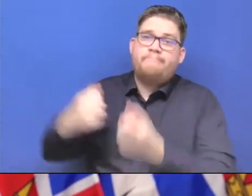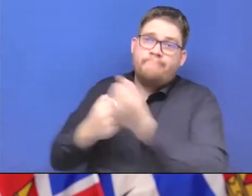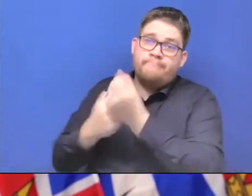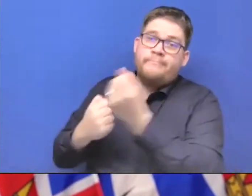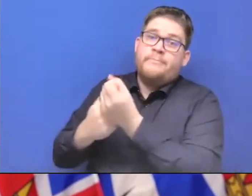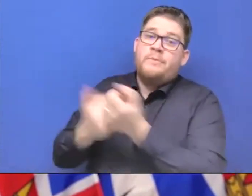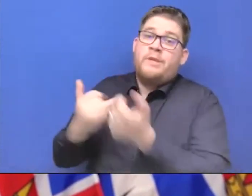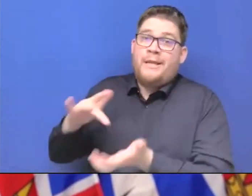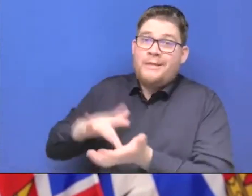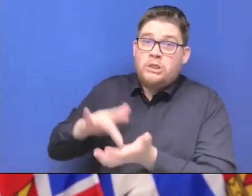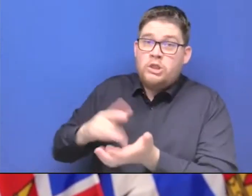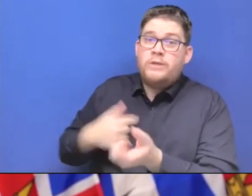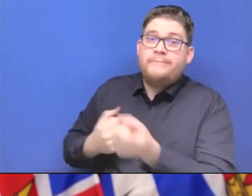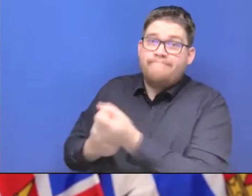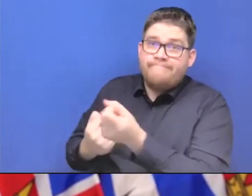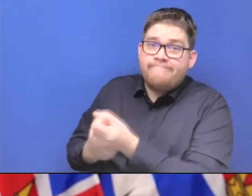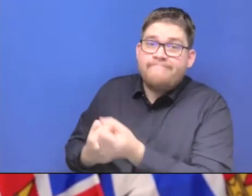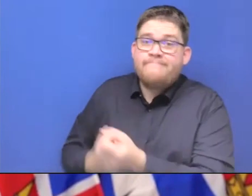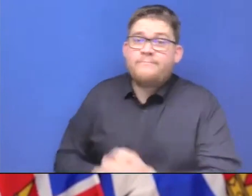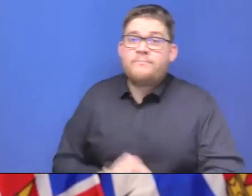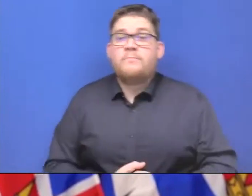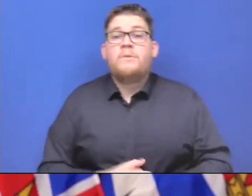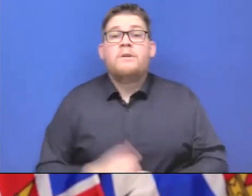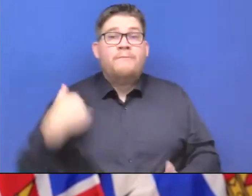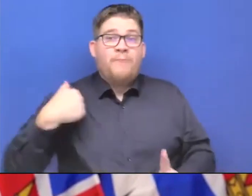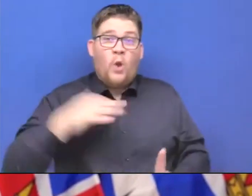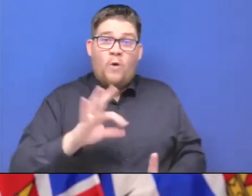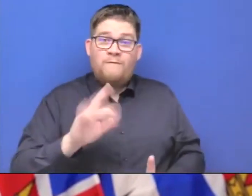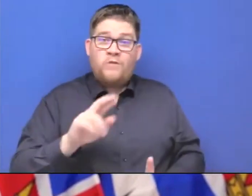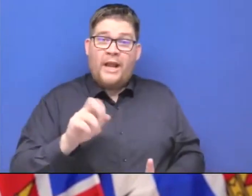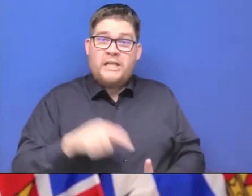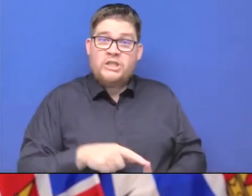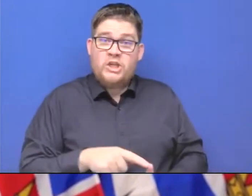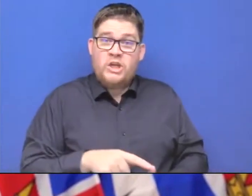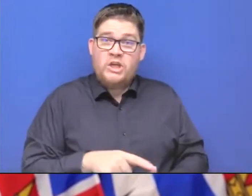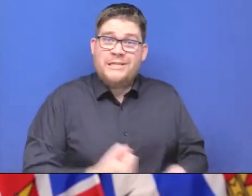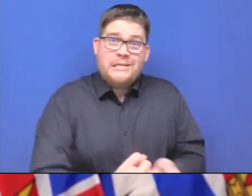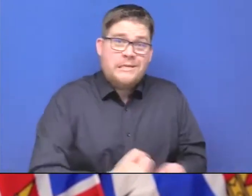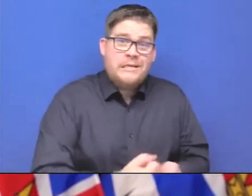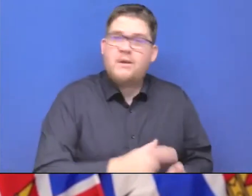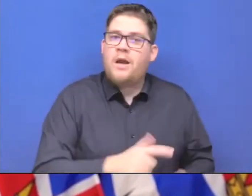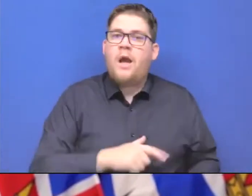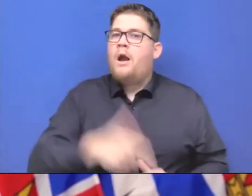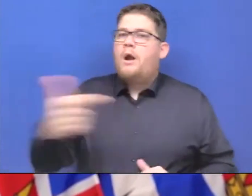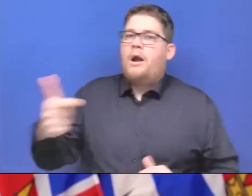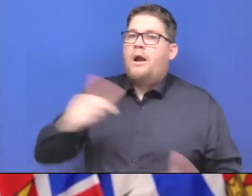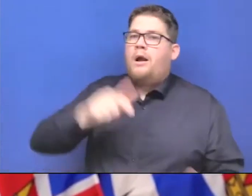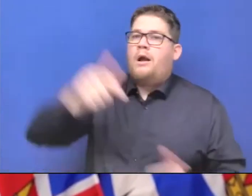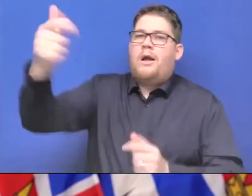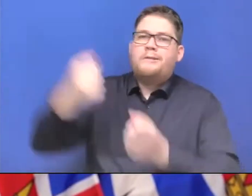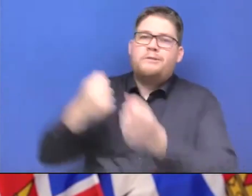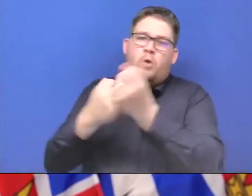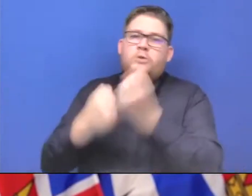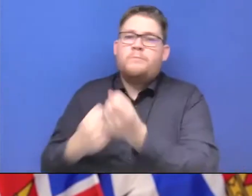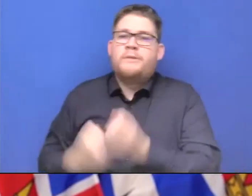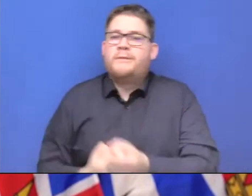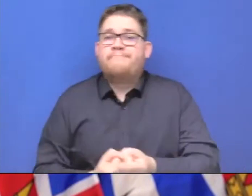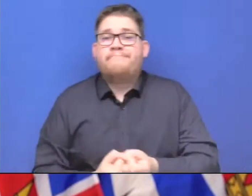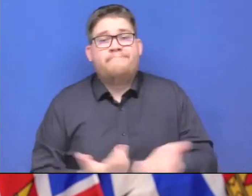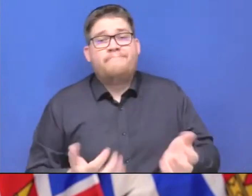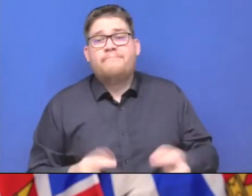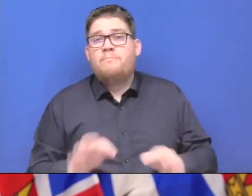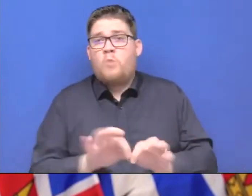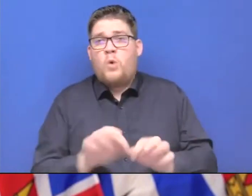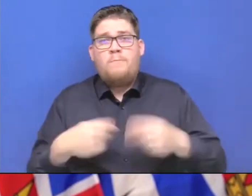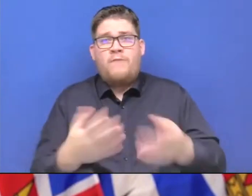health in the past, or Fraser health, we'll be providing additional supports to ensure that a high level of care continues to be provided.